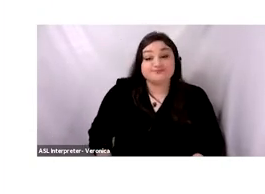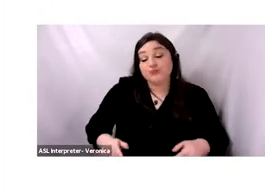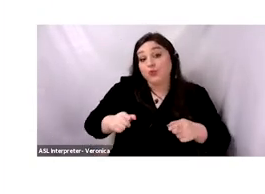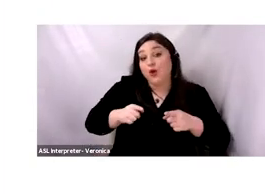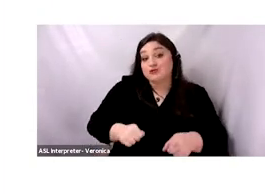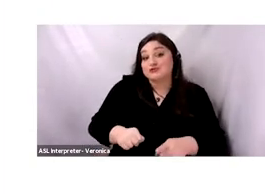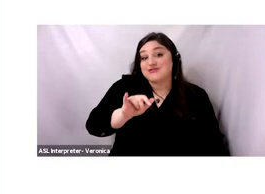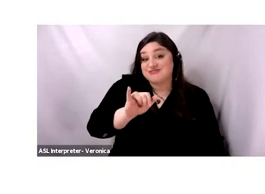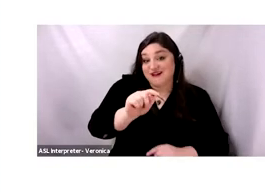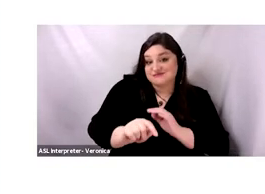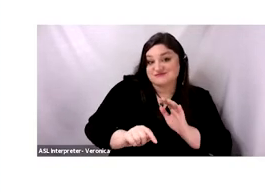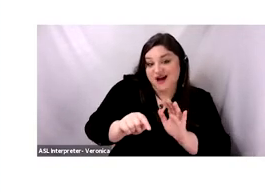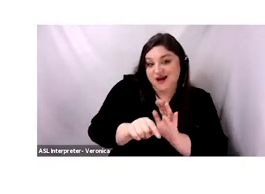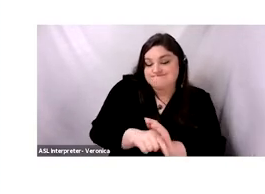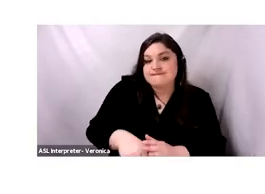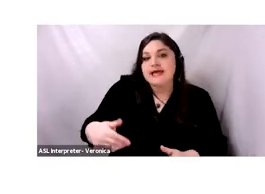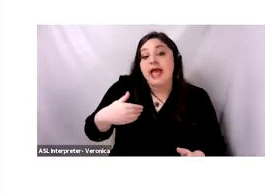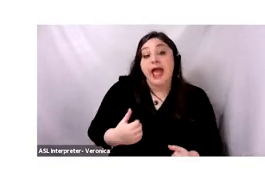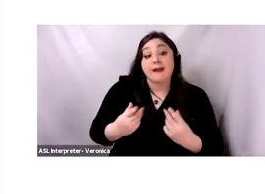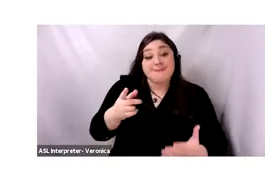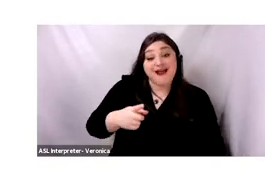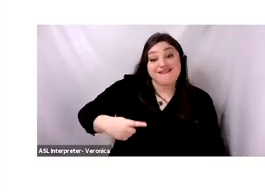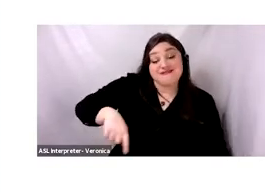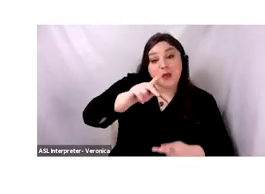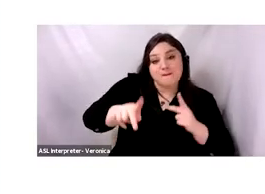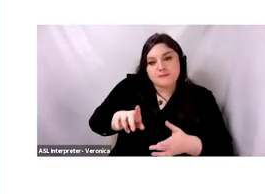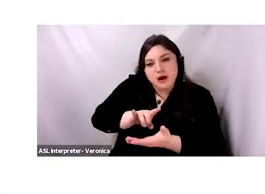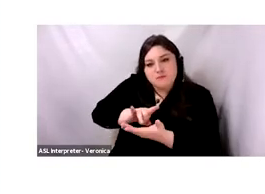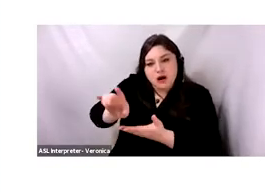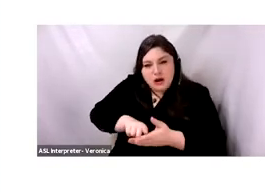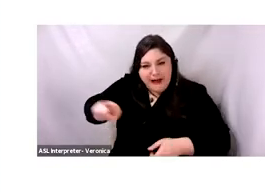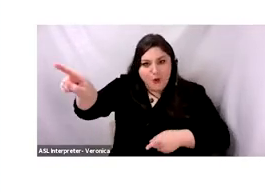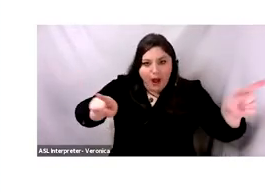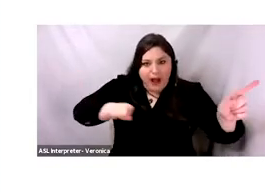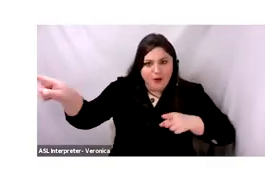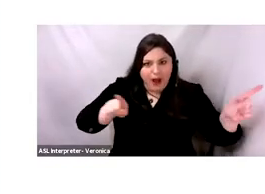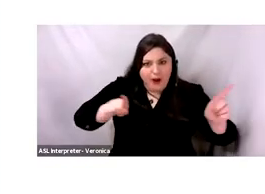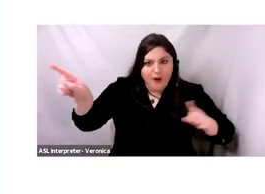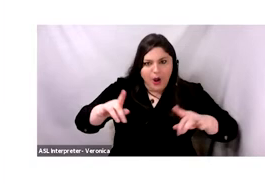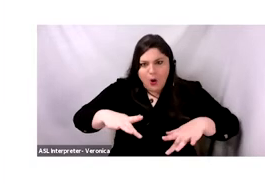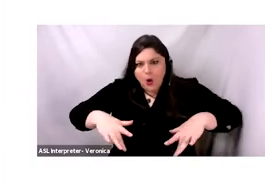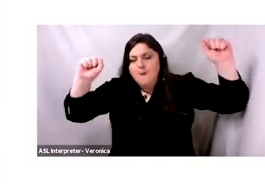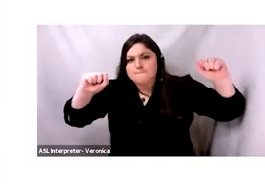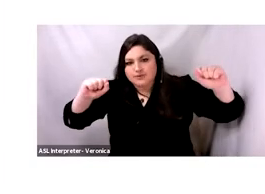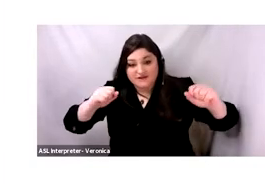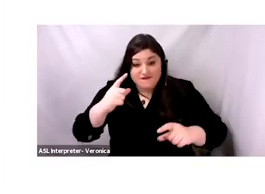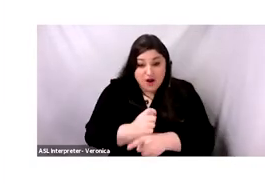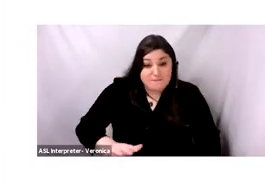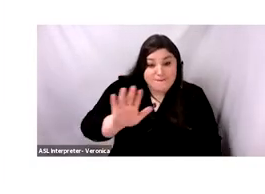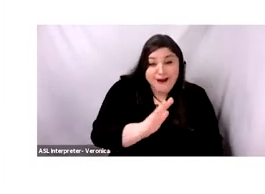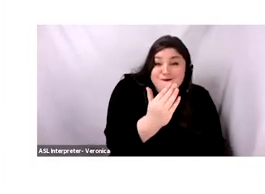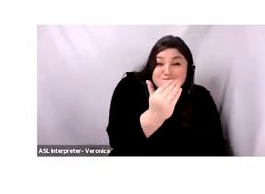of Lebanese from Mount Lebanon, a massive movement where anywhere from 15 to 50%